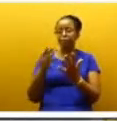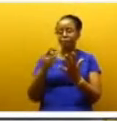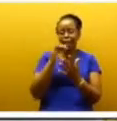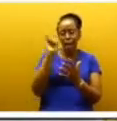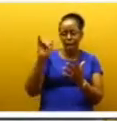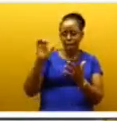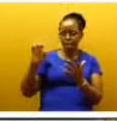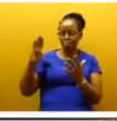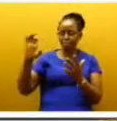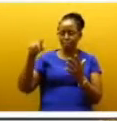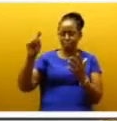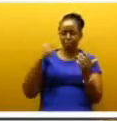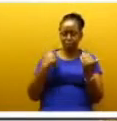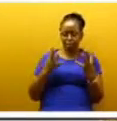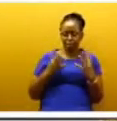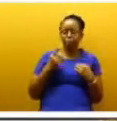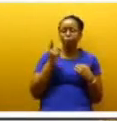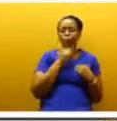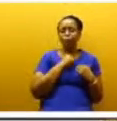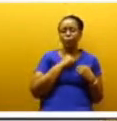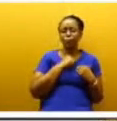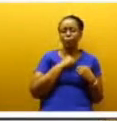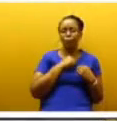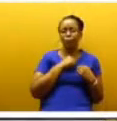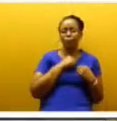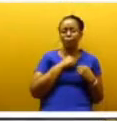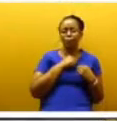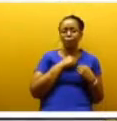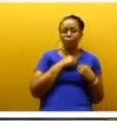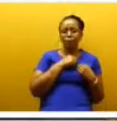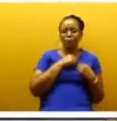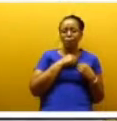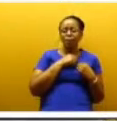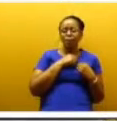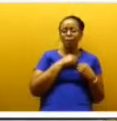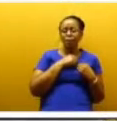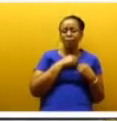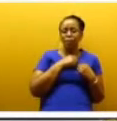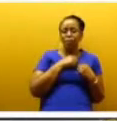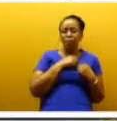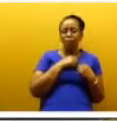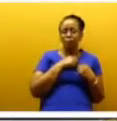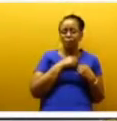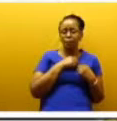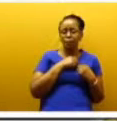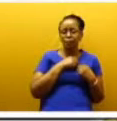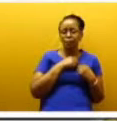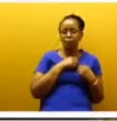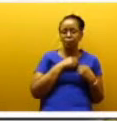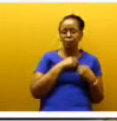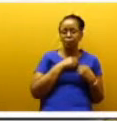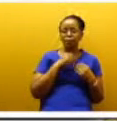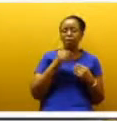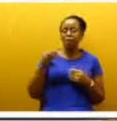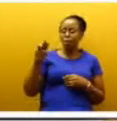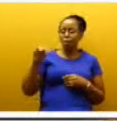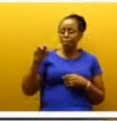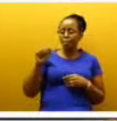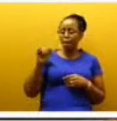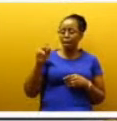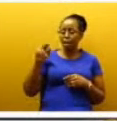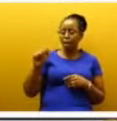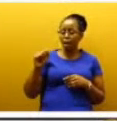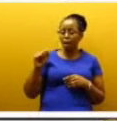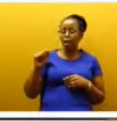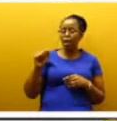belatedly briefed, to deny that there was such a facility. Mr. Maina Washira Nyaga,